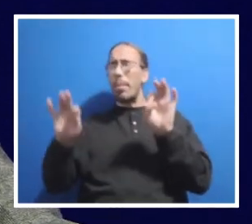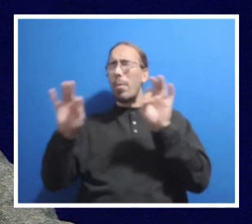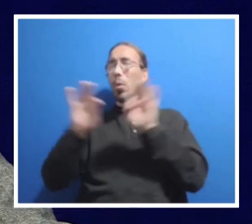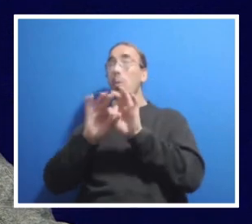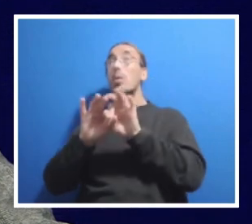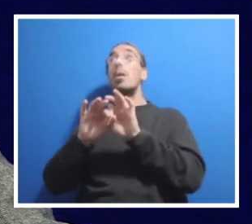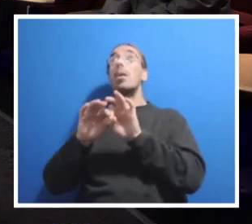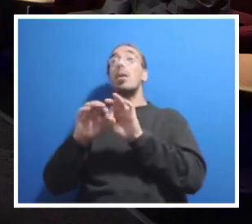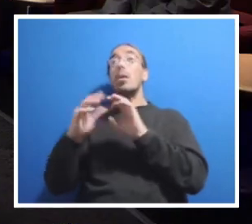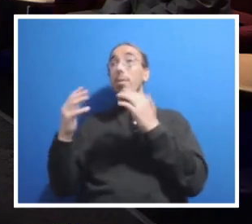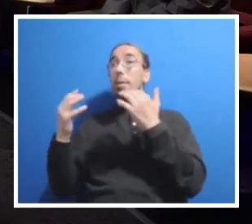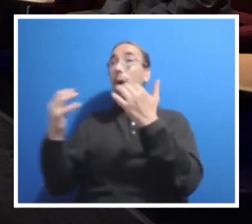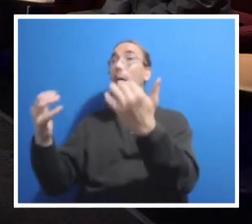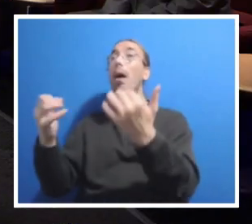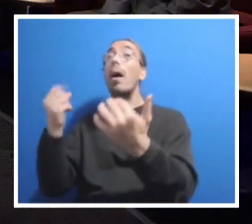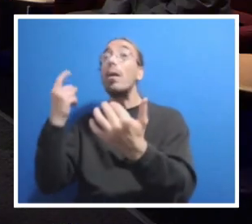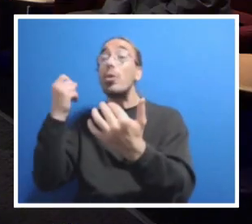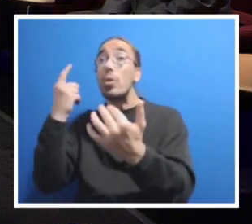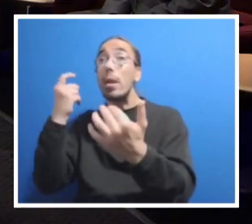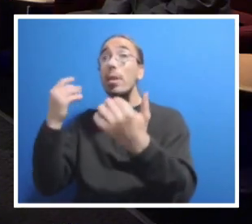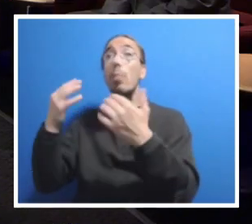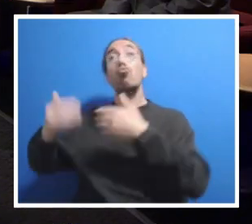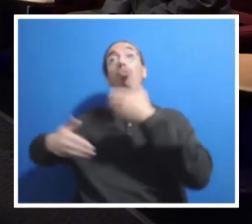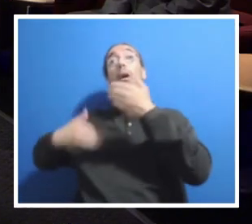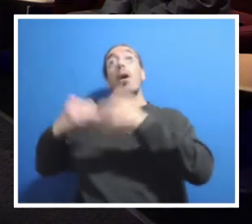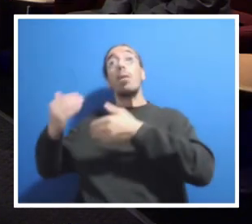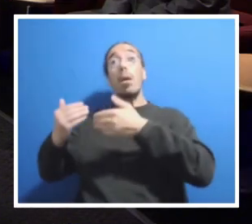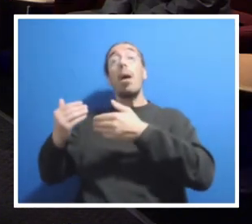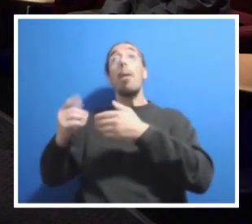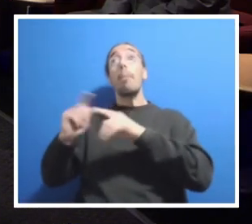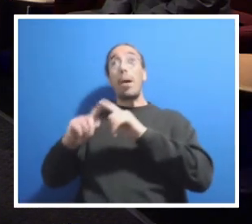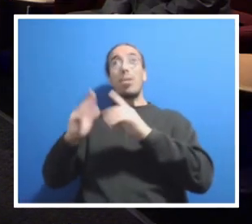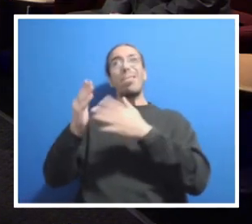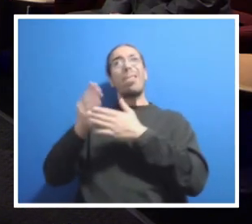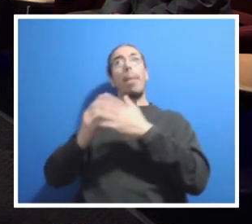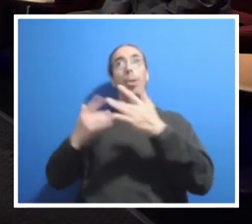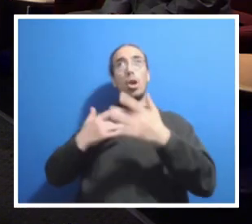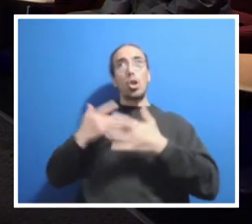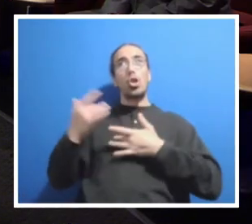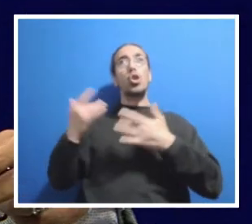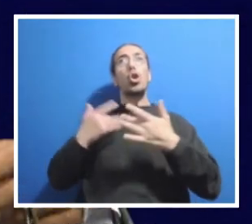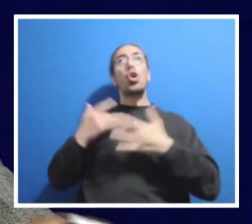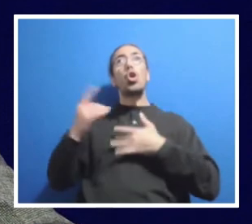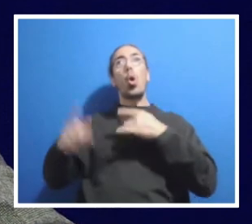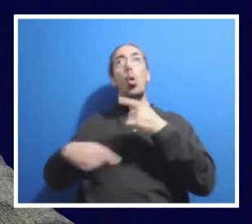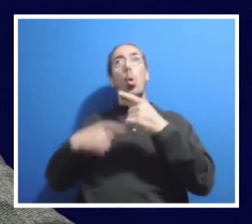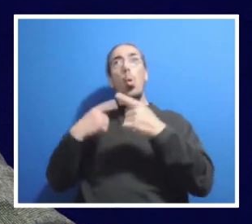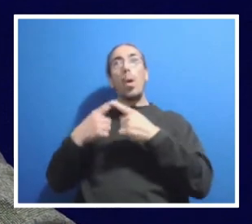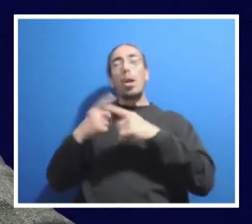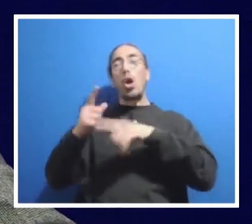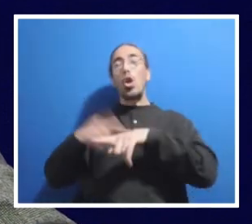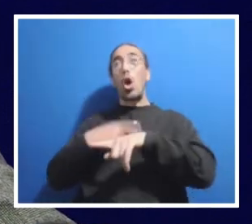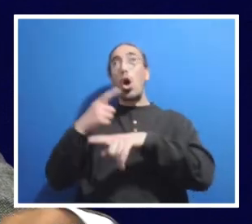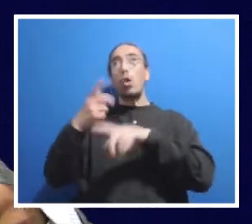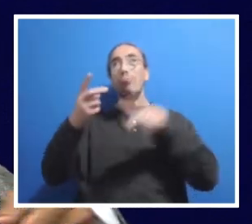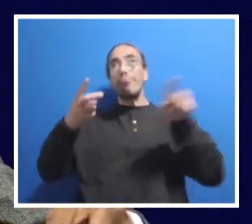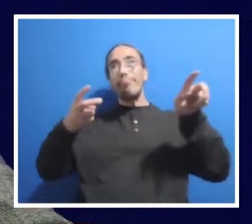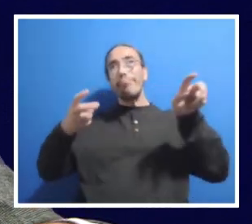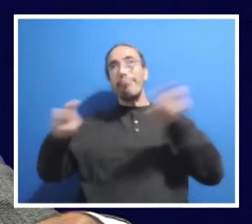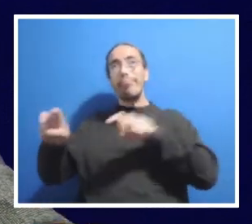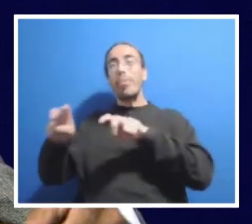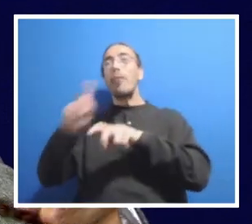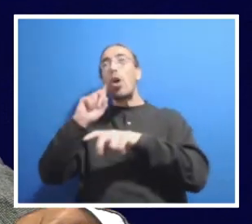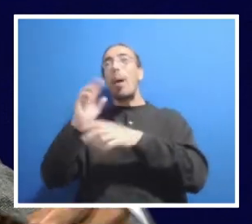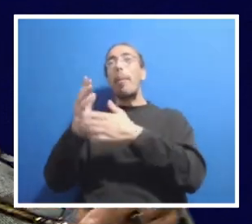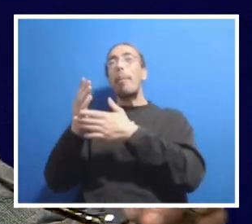process here. I know there was concern when the model transitioned from 70